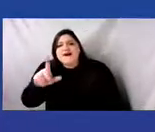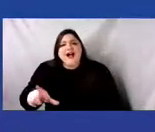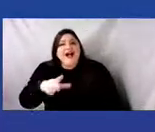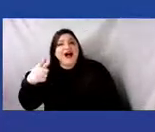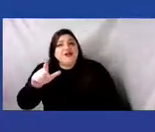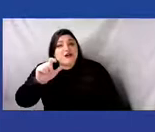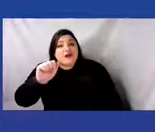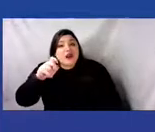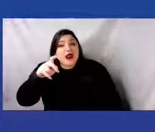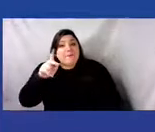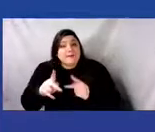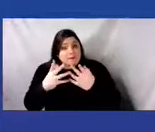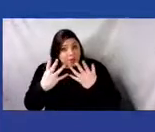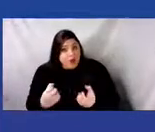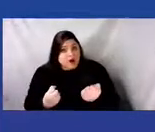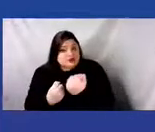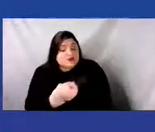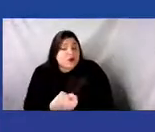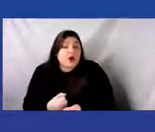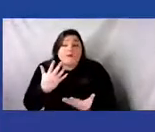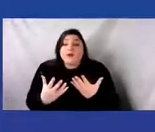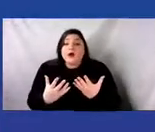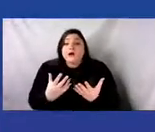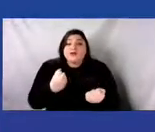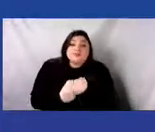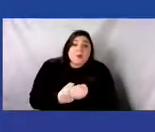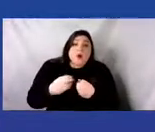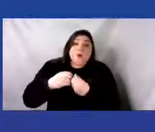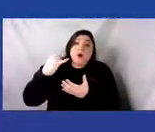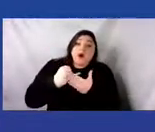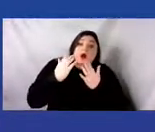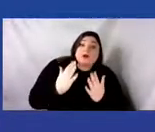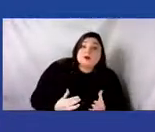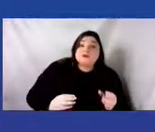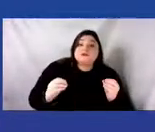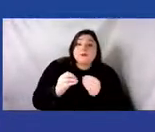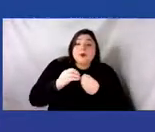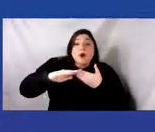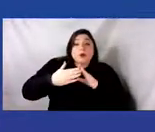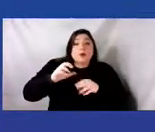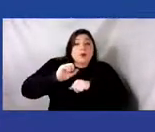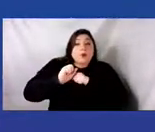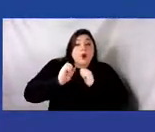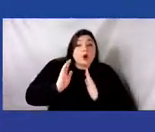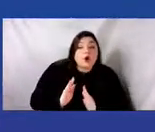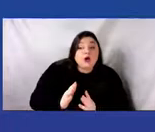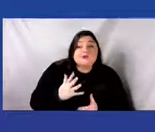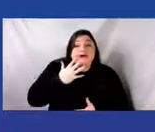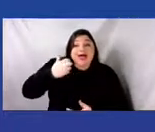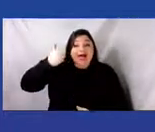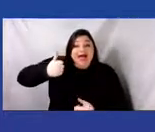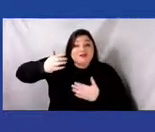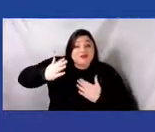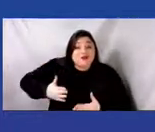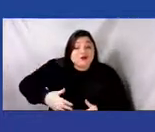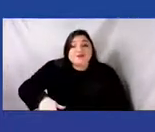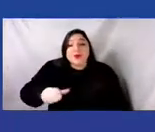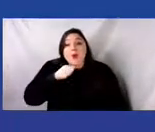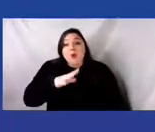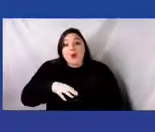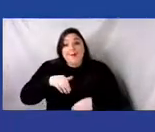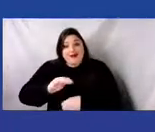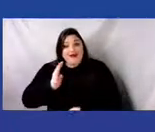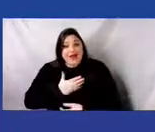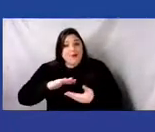support, other artists or community workers, elders, women in our communities who are already doing